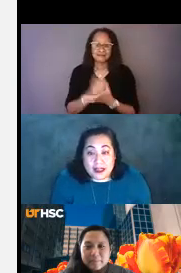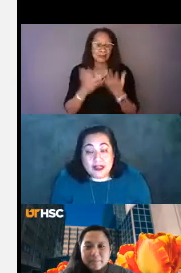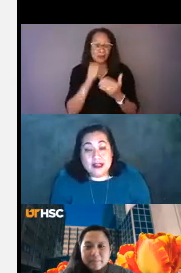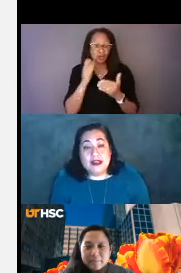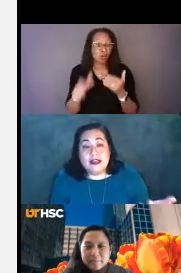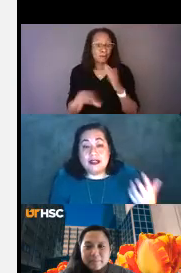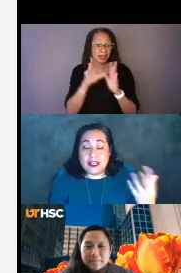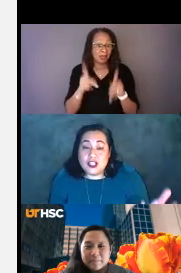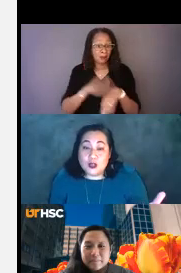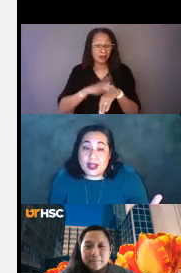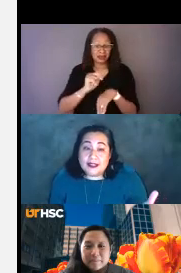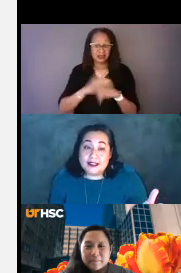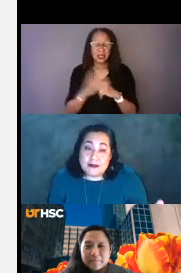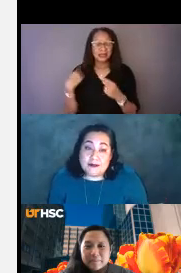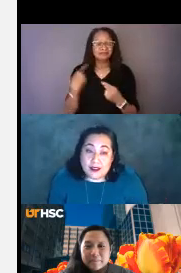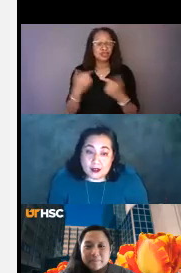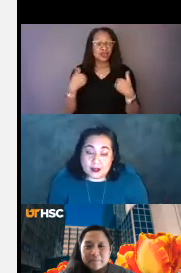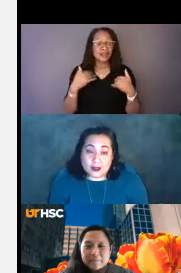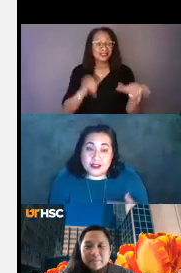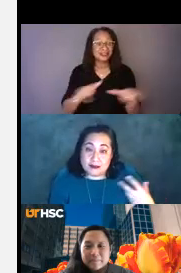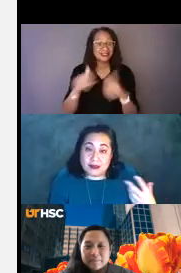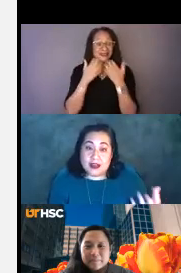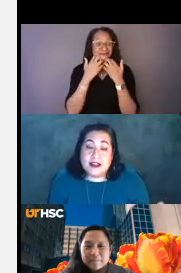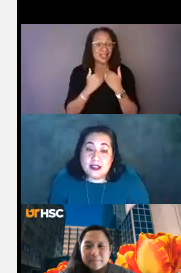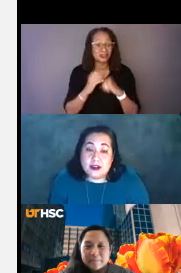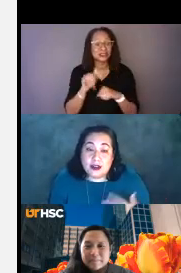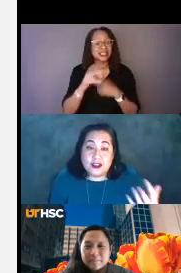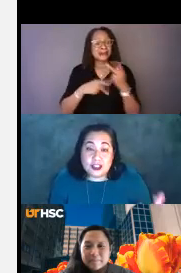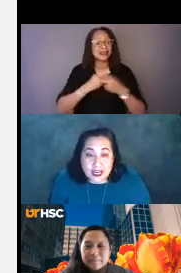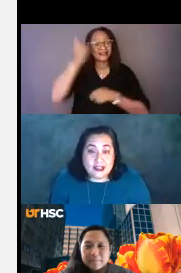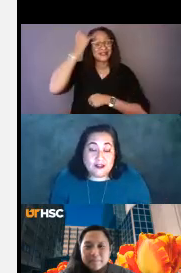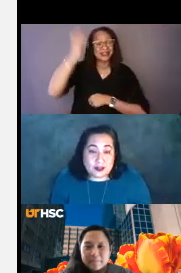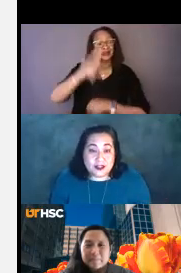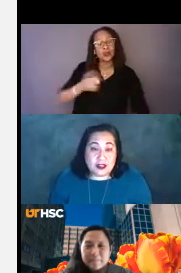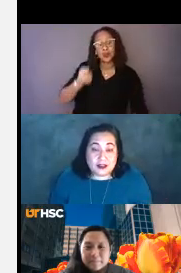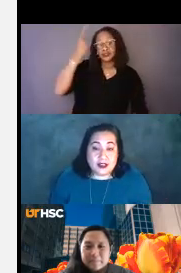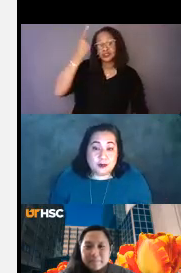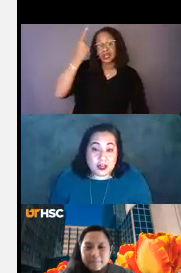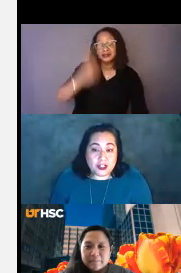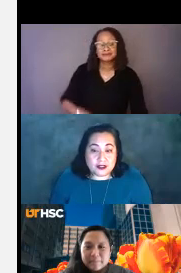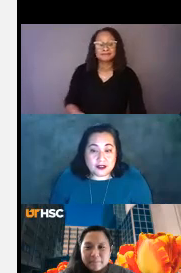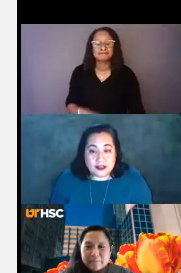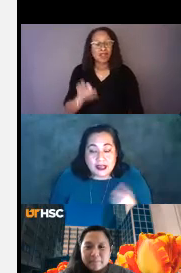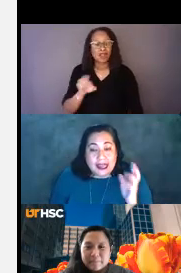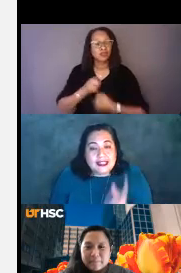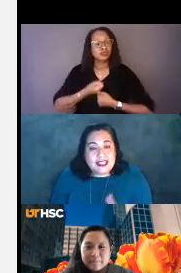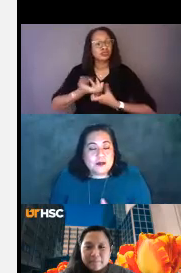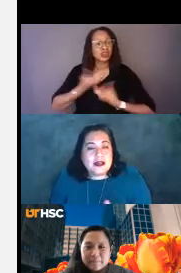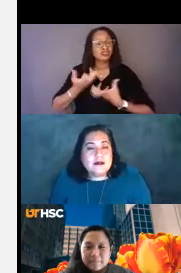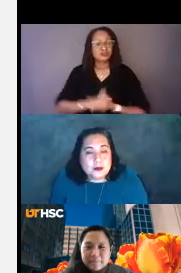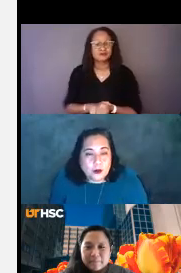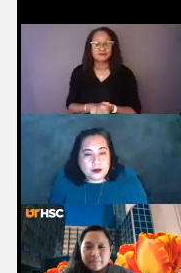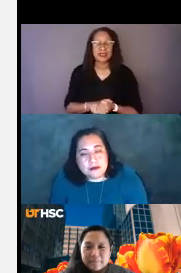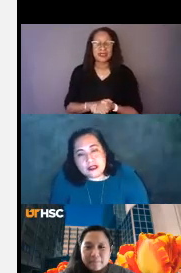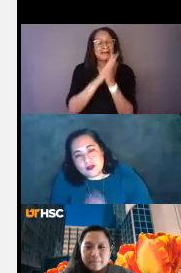on it unless you had the same values or the same kind of idea or understanding of those expressions. This